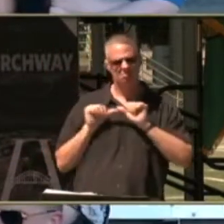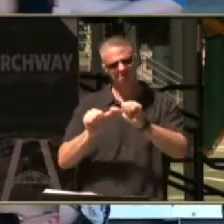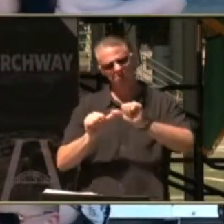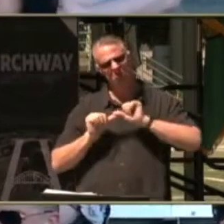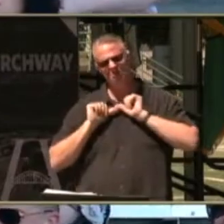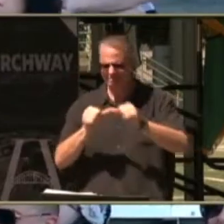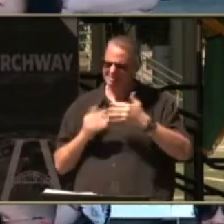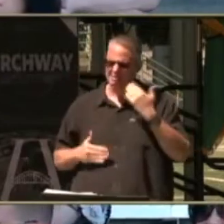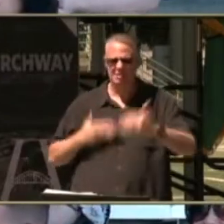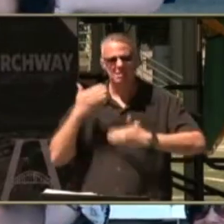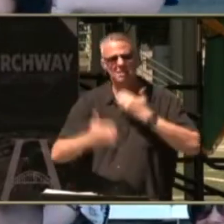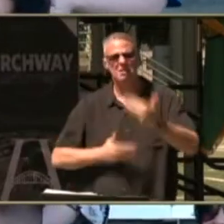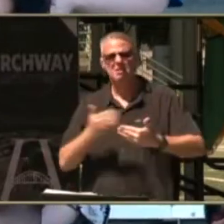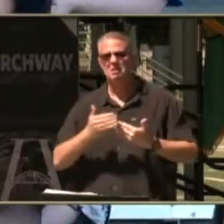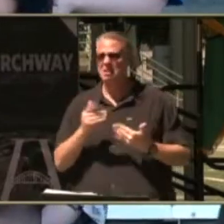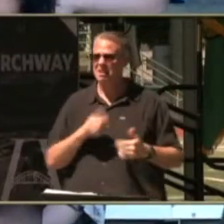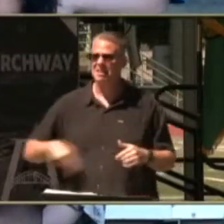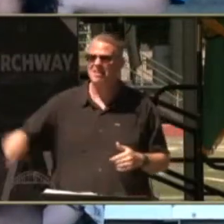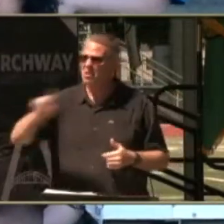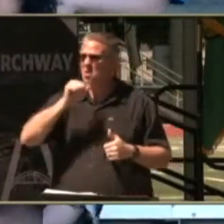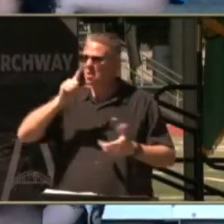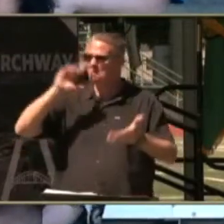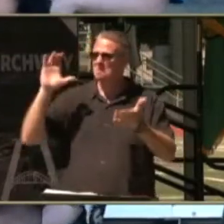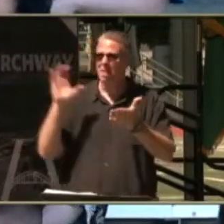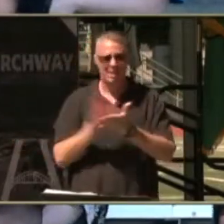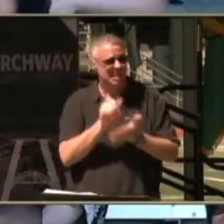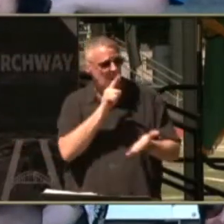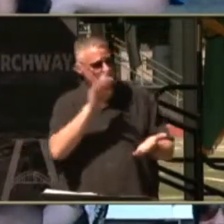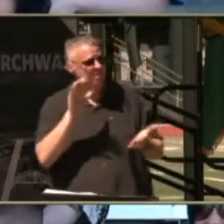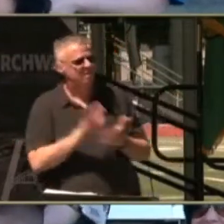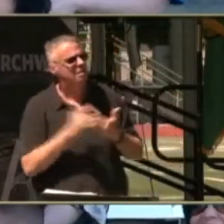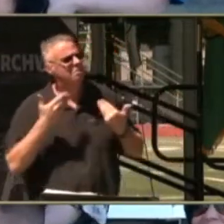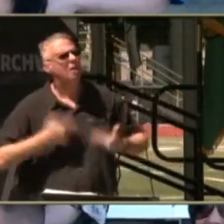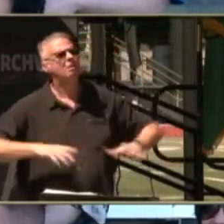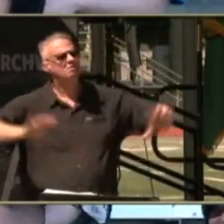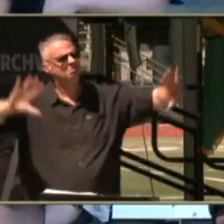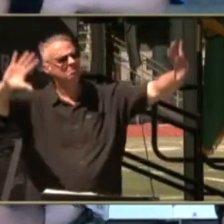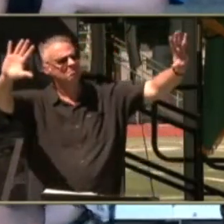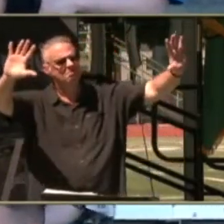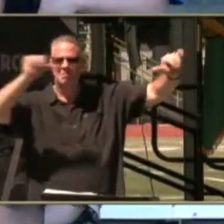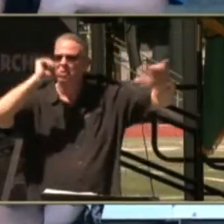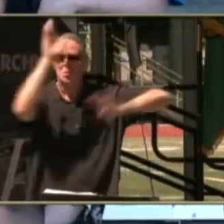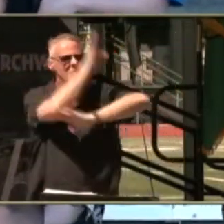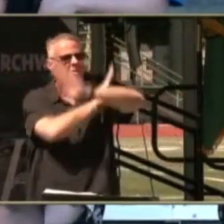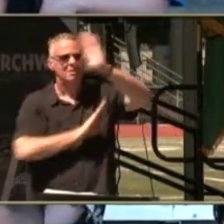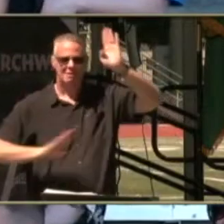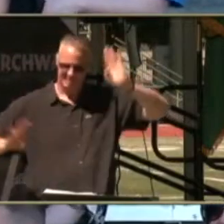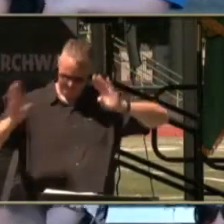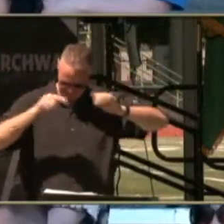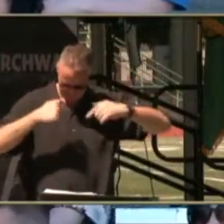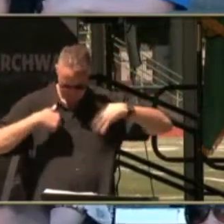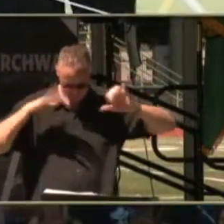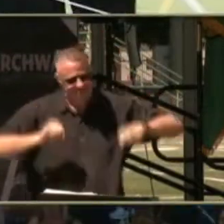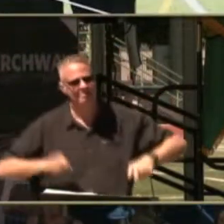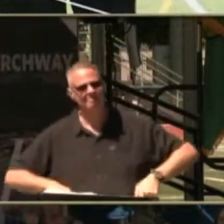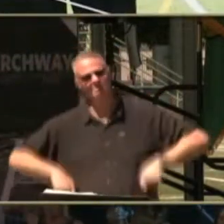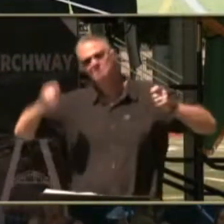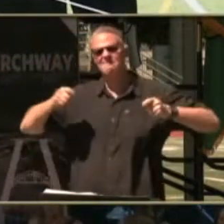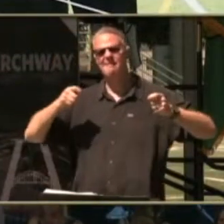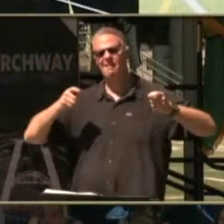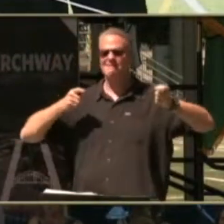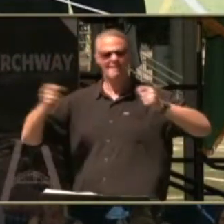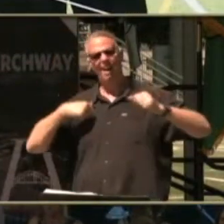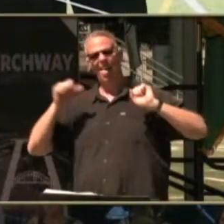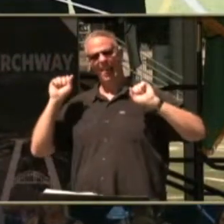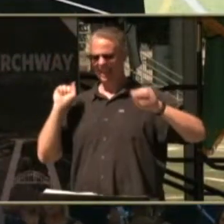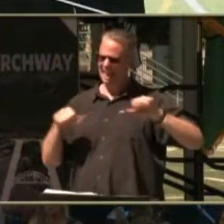on And I don't really care And nobody else believes Cause I still